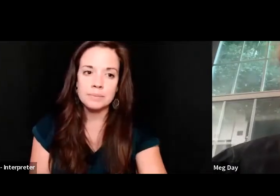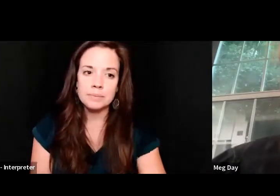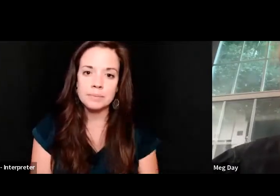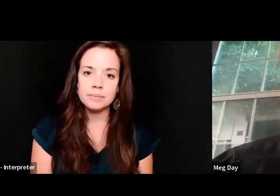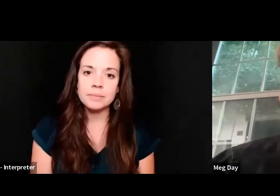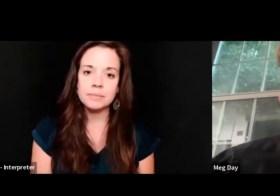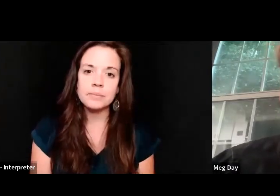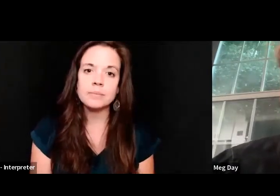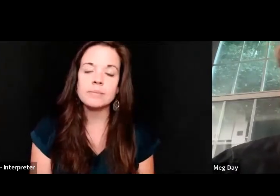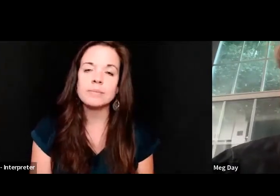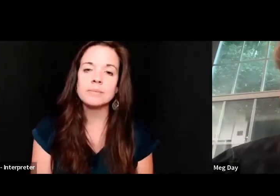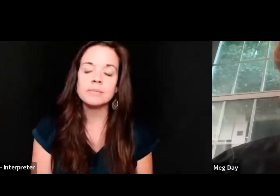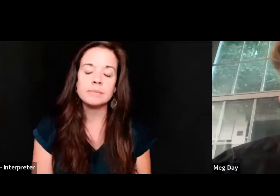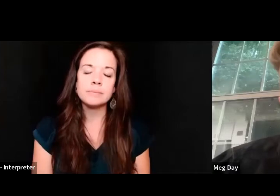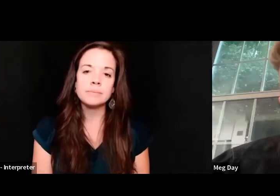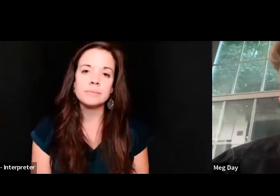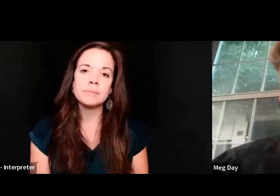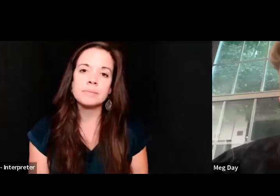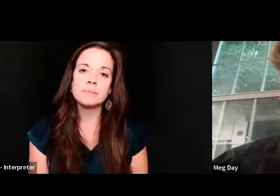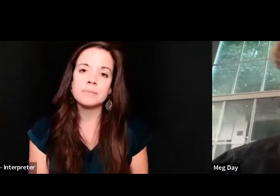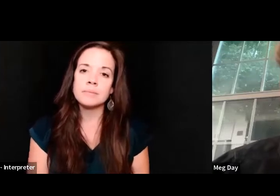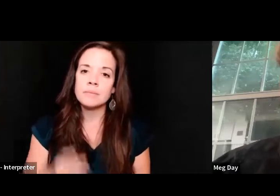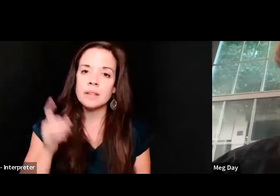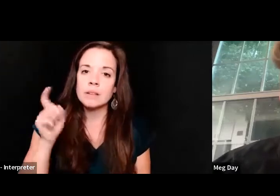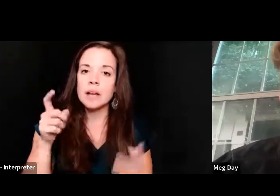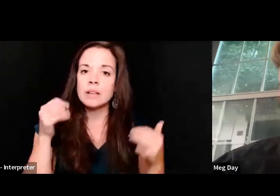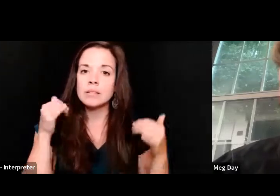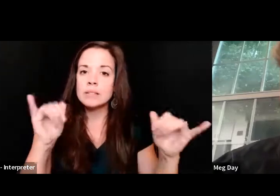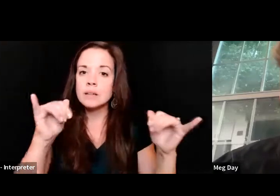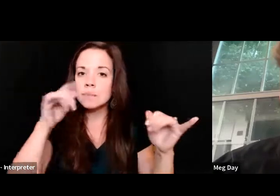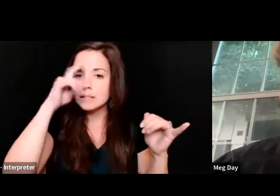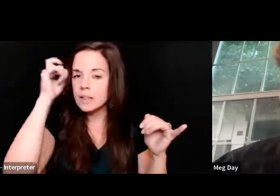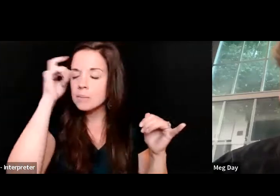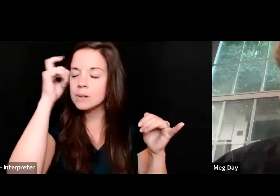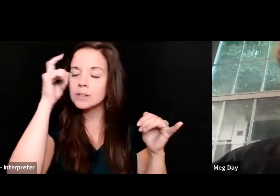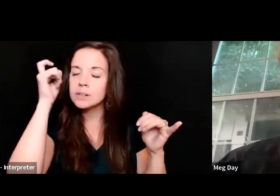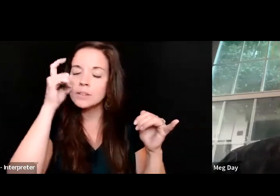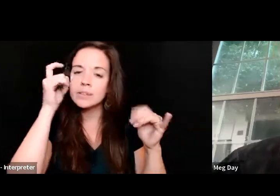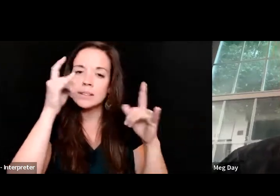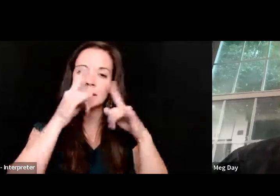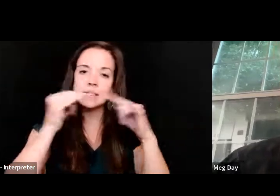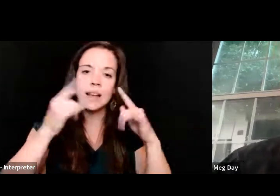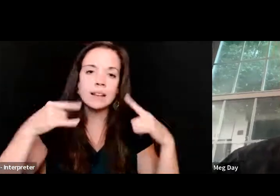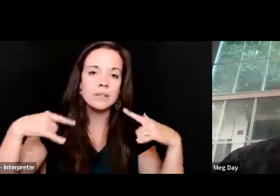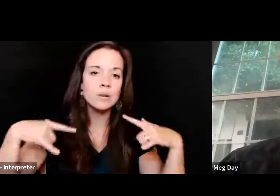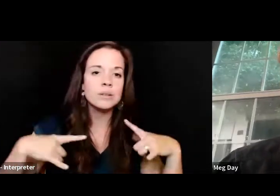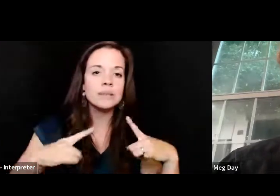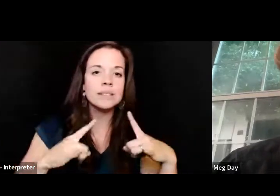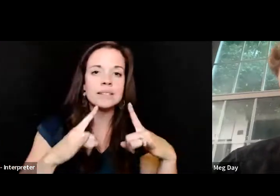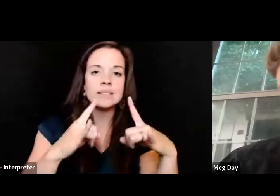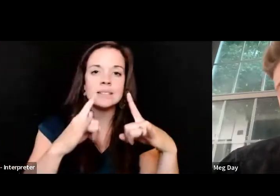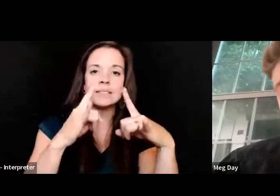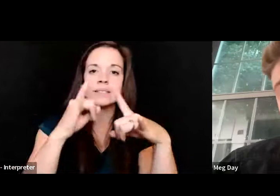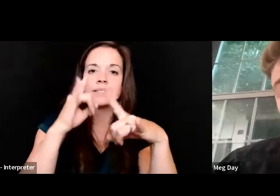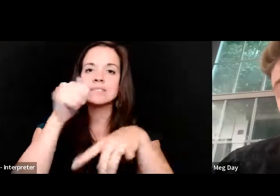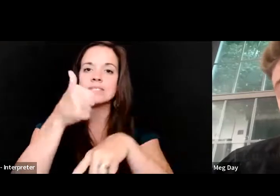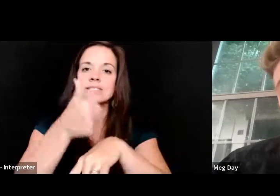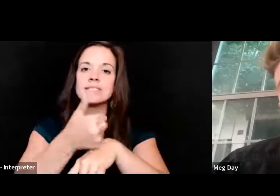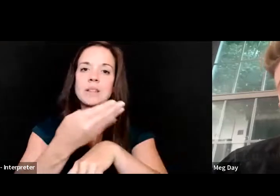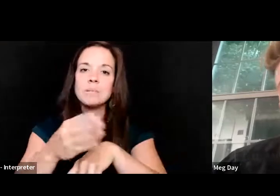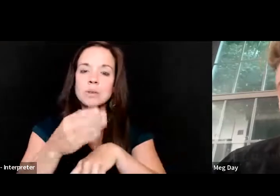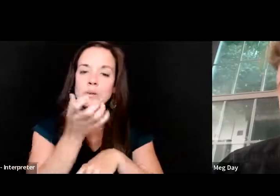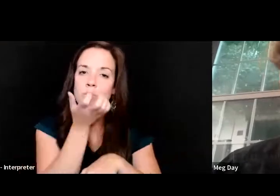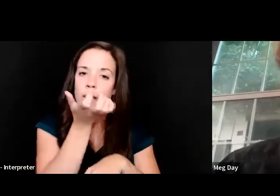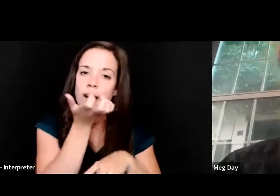It must still be summer because the tent goes up easy in the blue grass and we loiter past